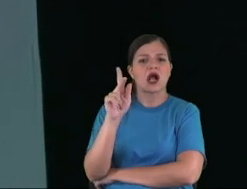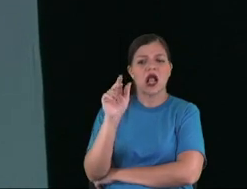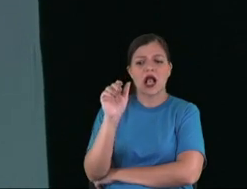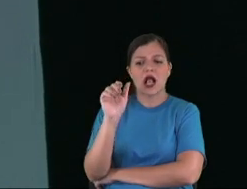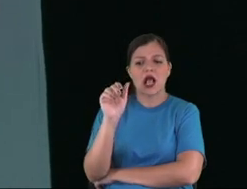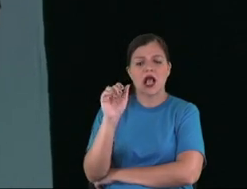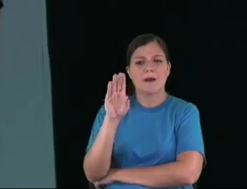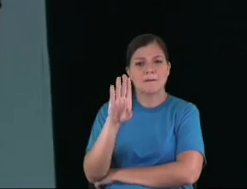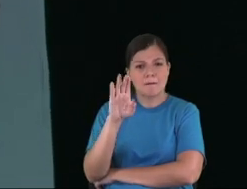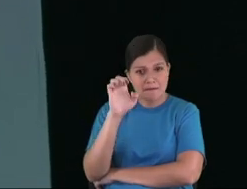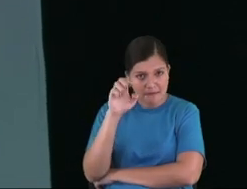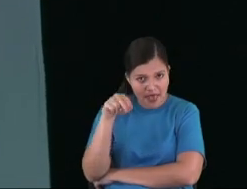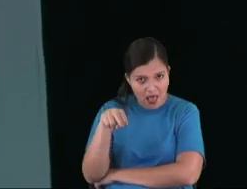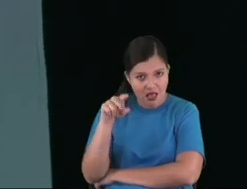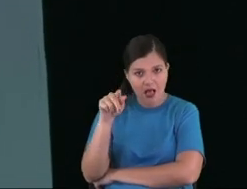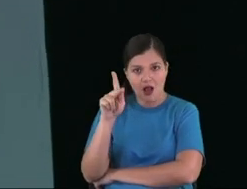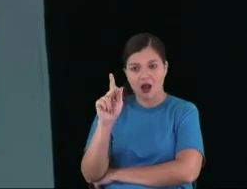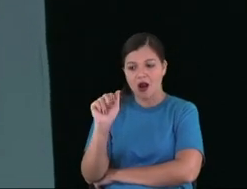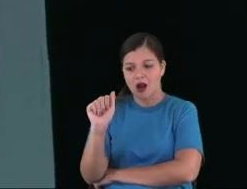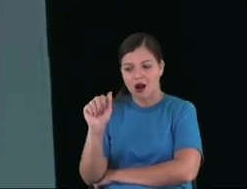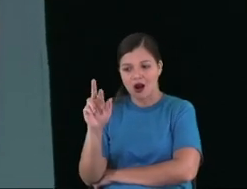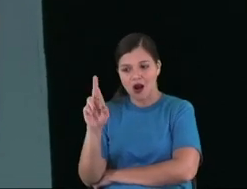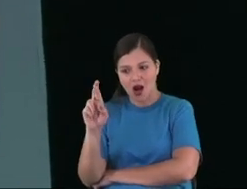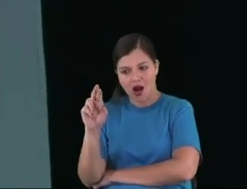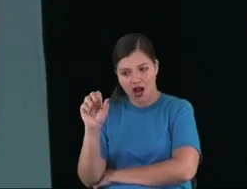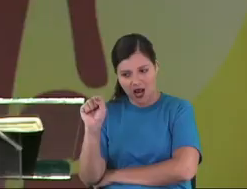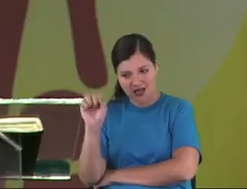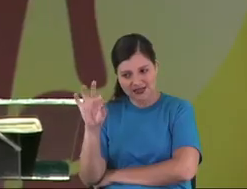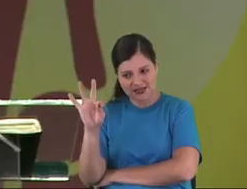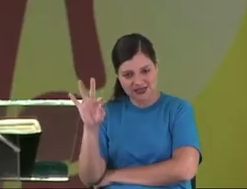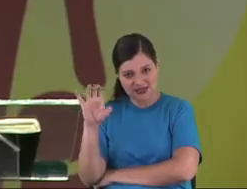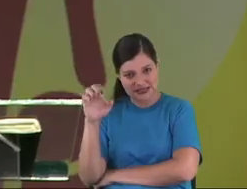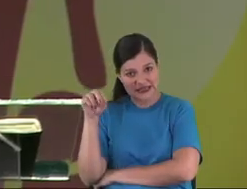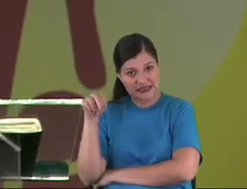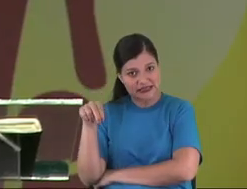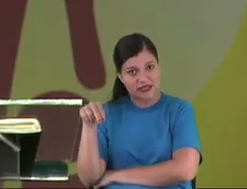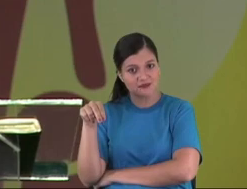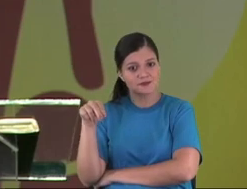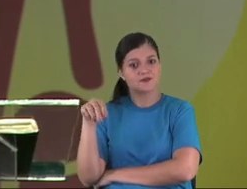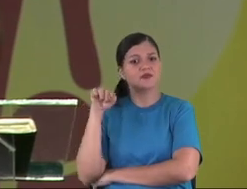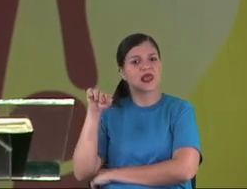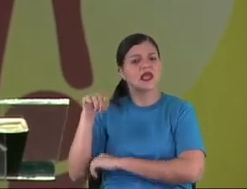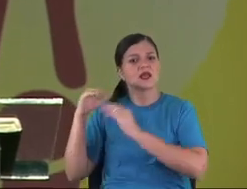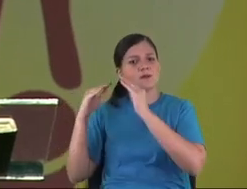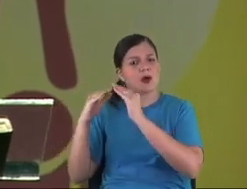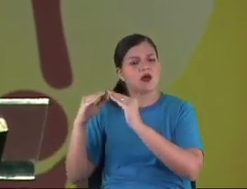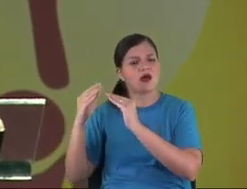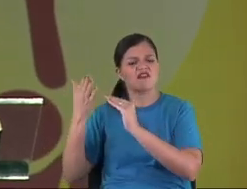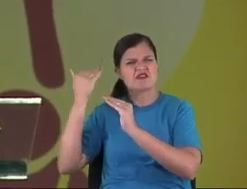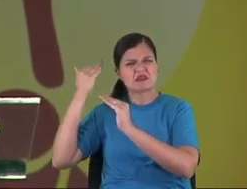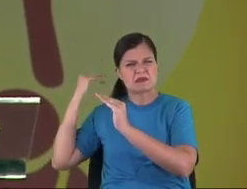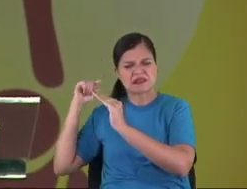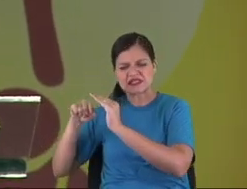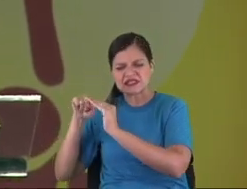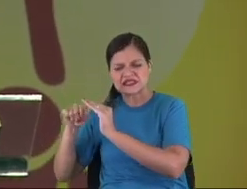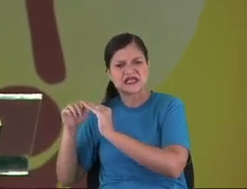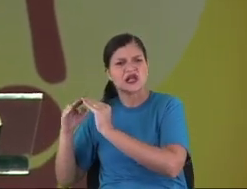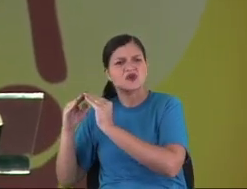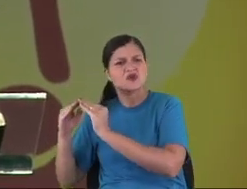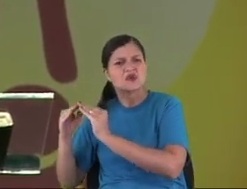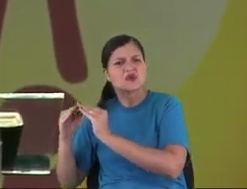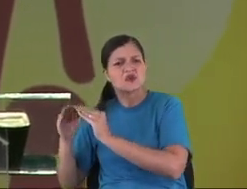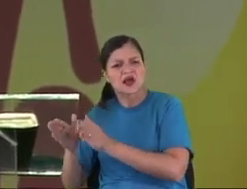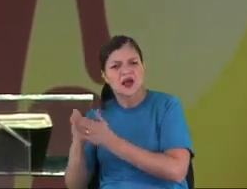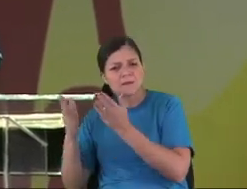Ben Carson, used to live in a very poor neighborhood.